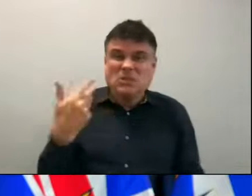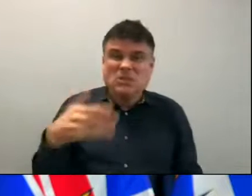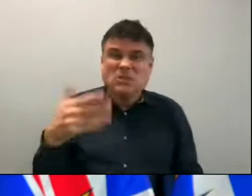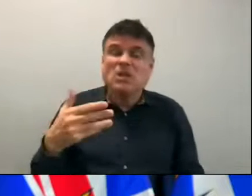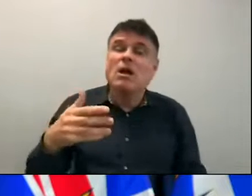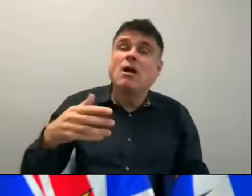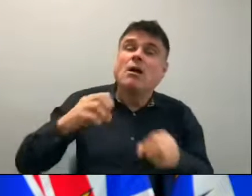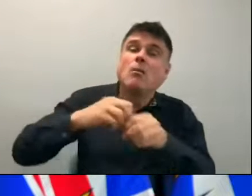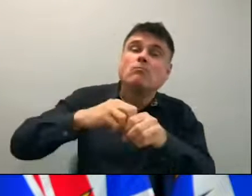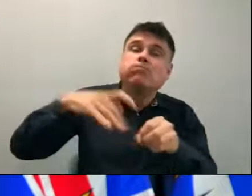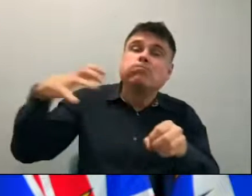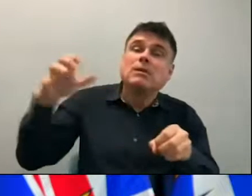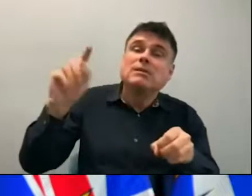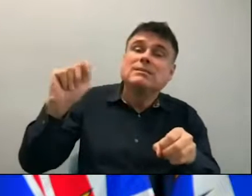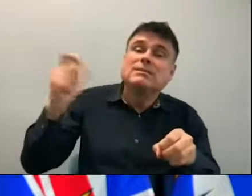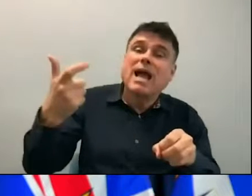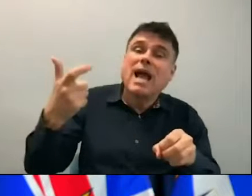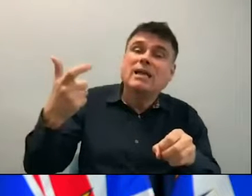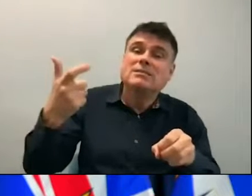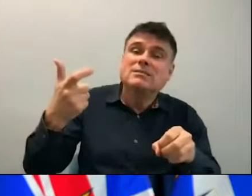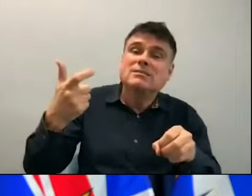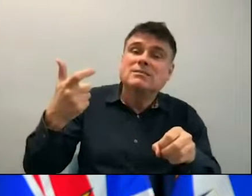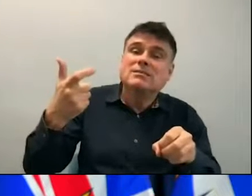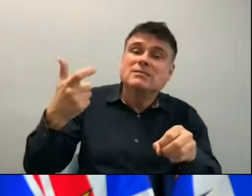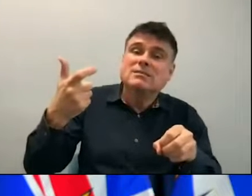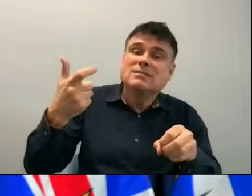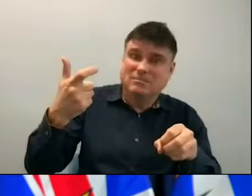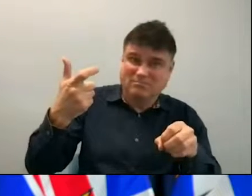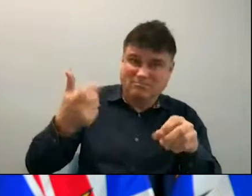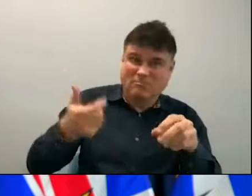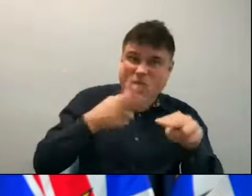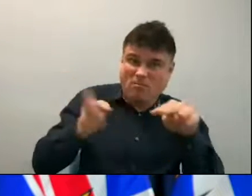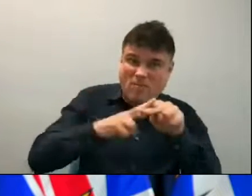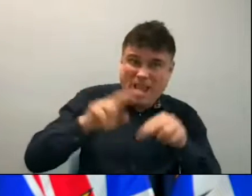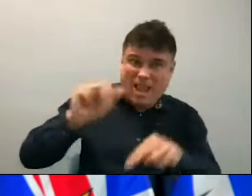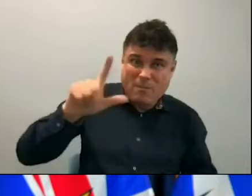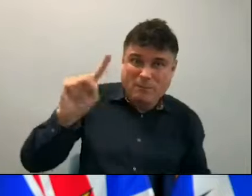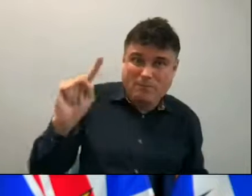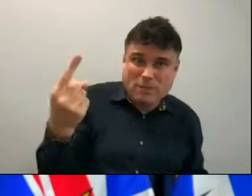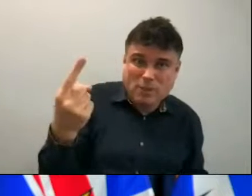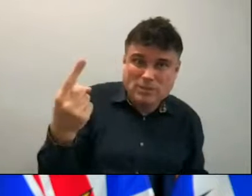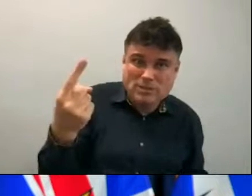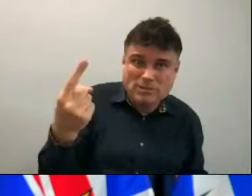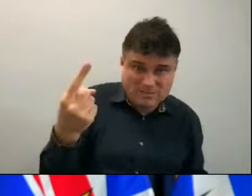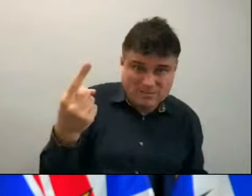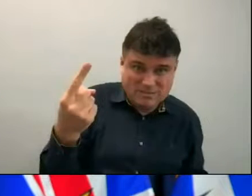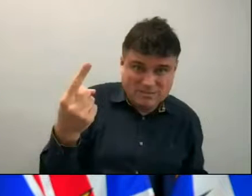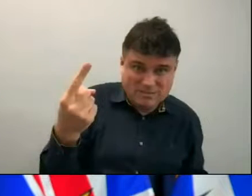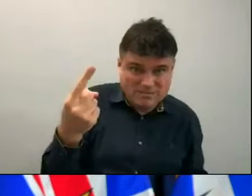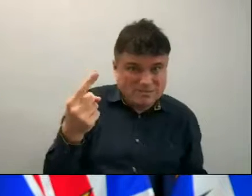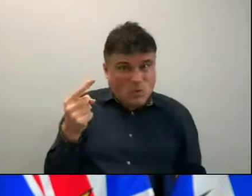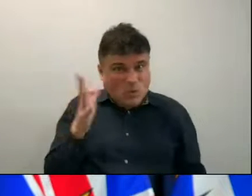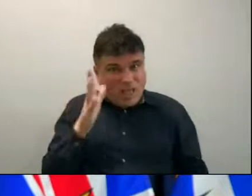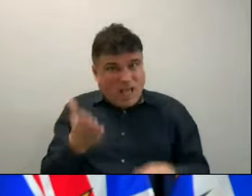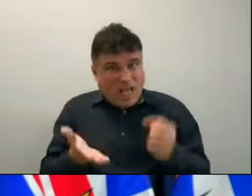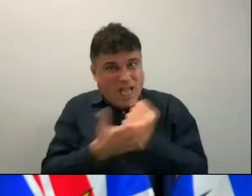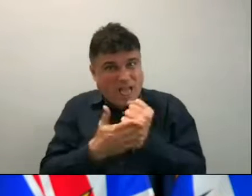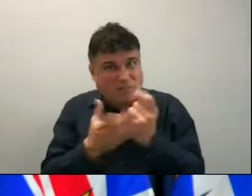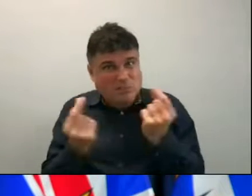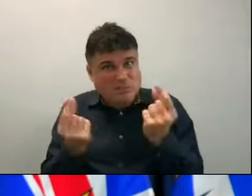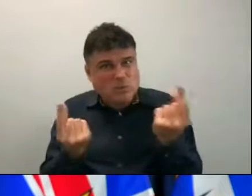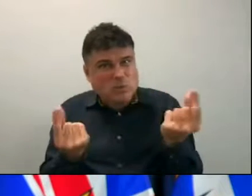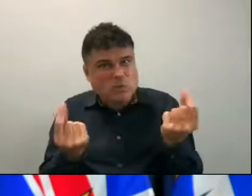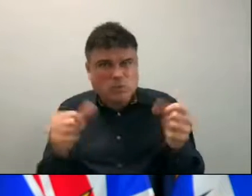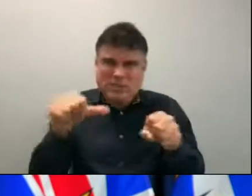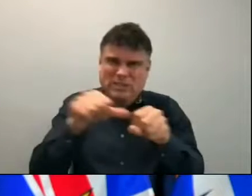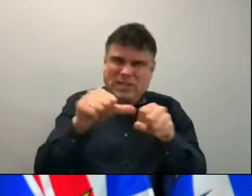April 1st. You've spoken about potentially being able to do something to help British Columbians. Where are we at with